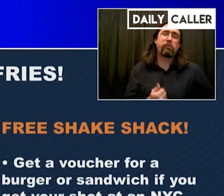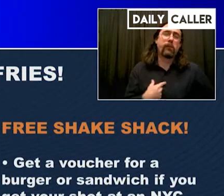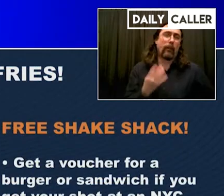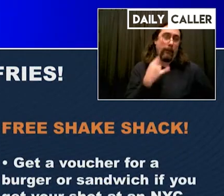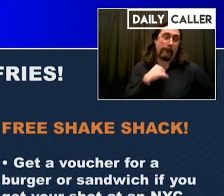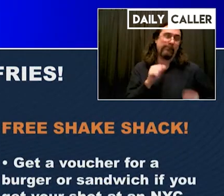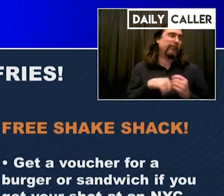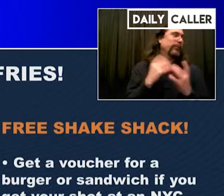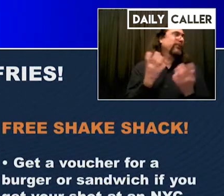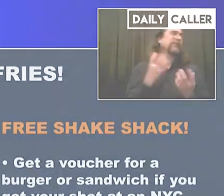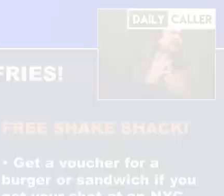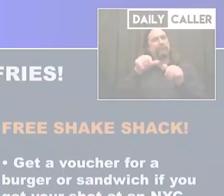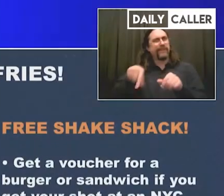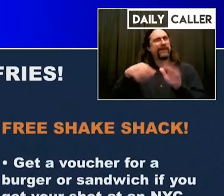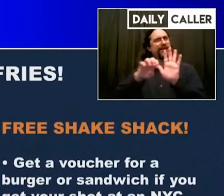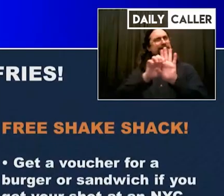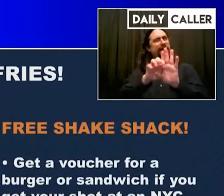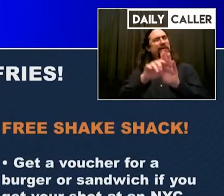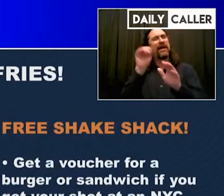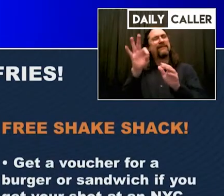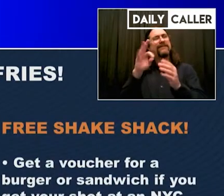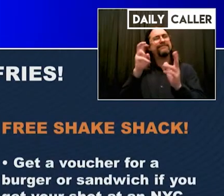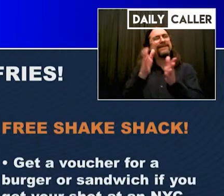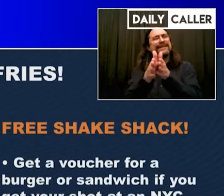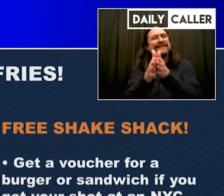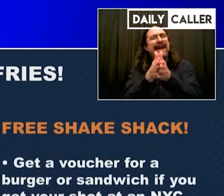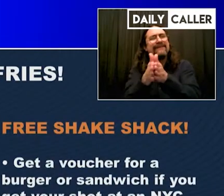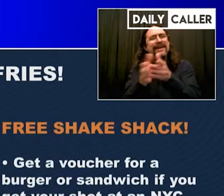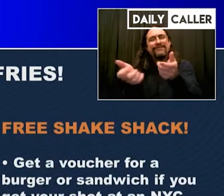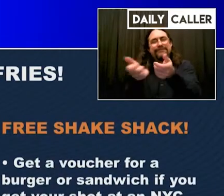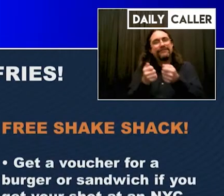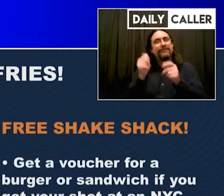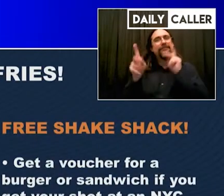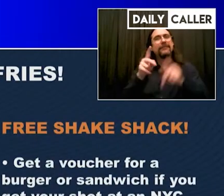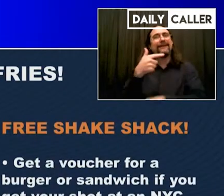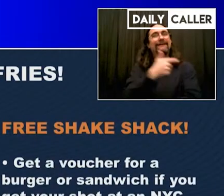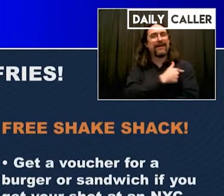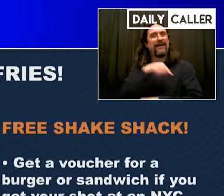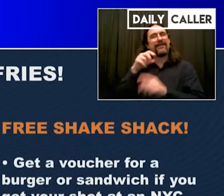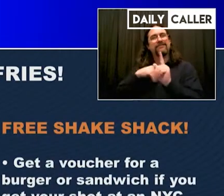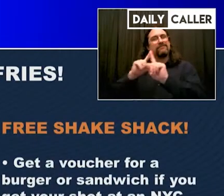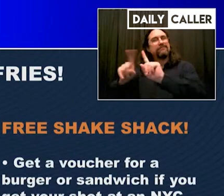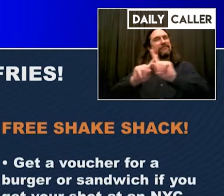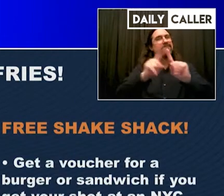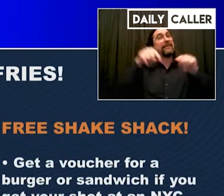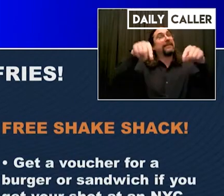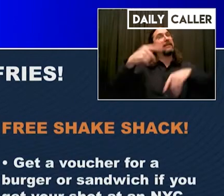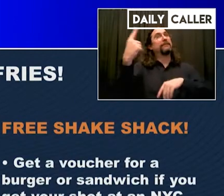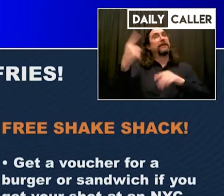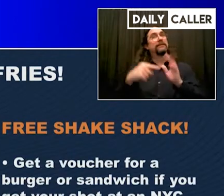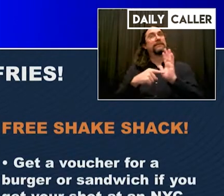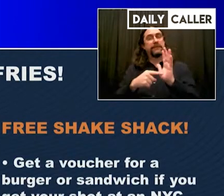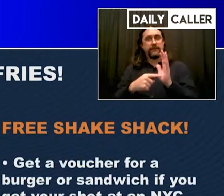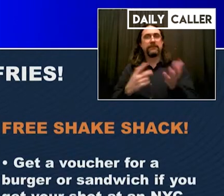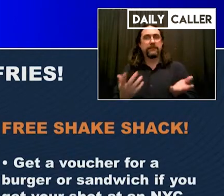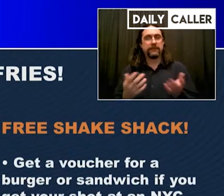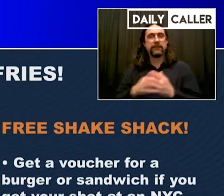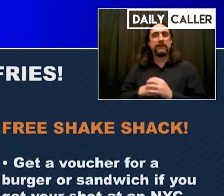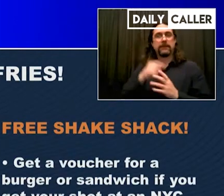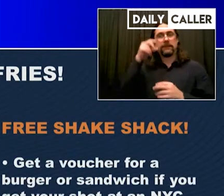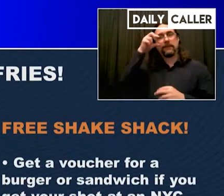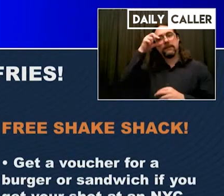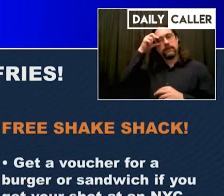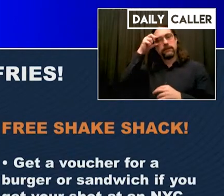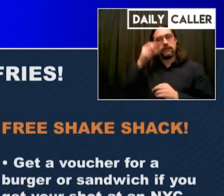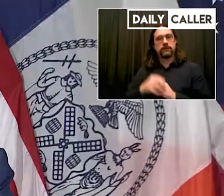I'm getting a very good feeling. We really, really need to get everyone vaccinated. So keep watching. Keep joining in. Choose the thing